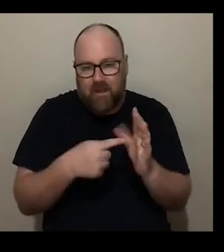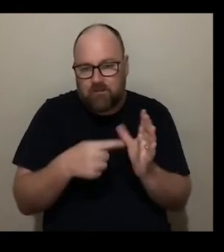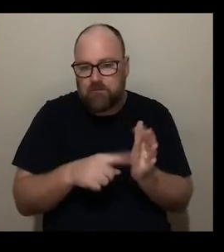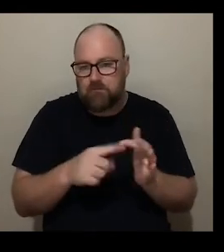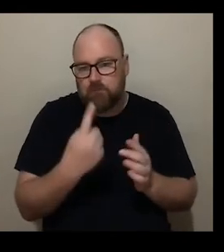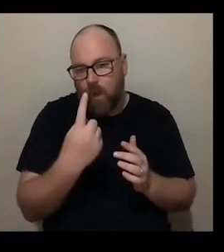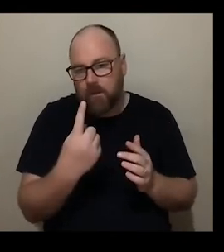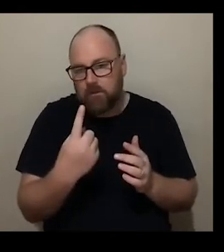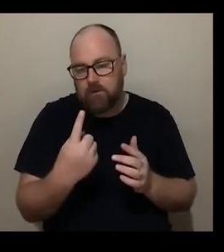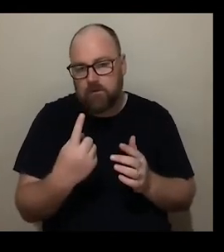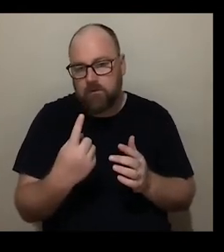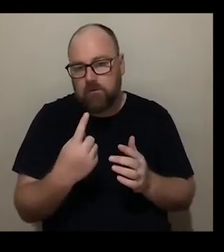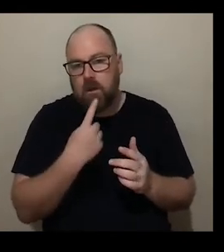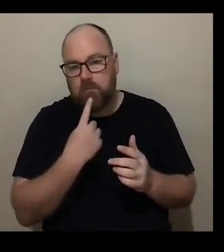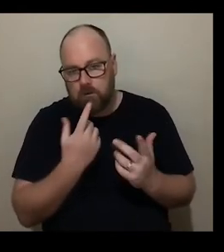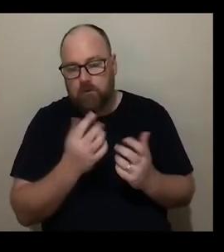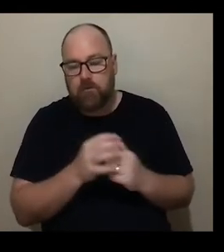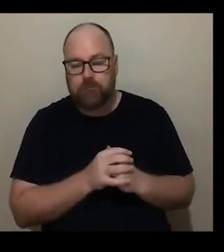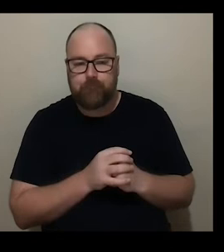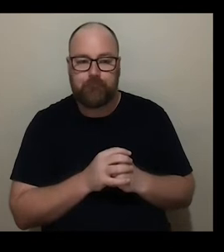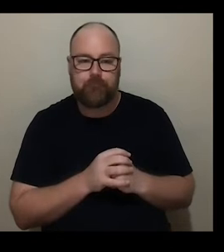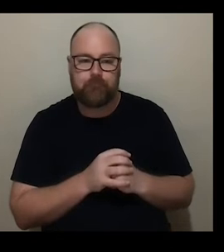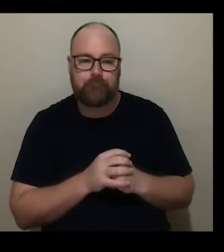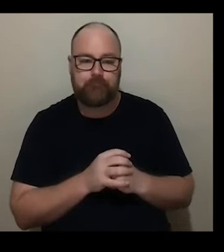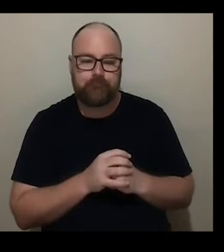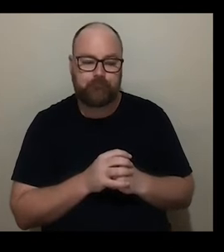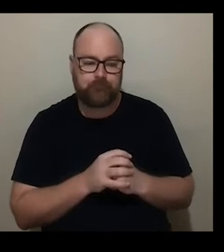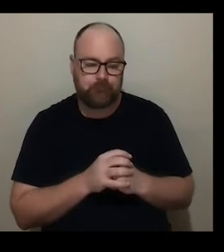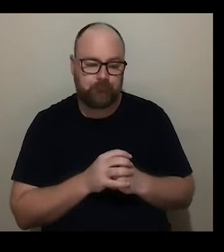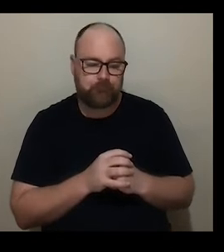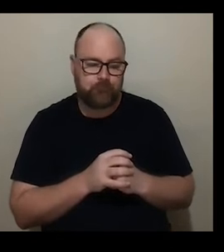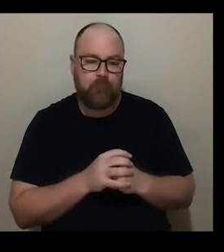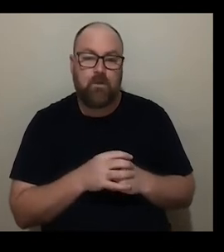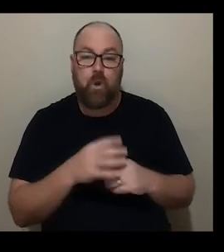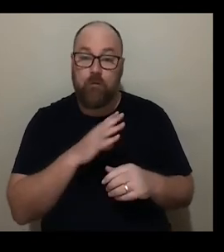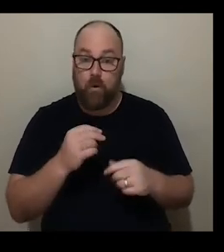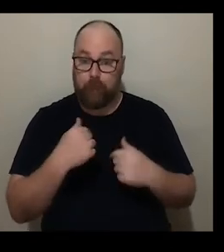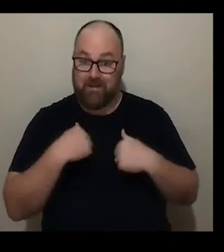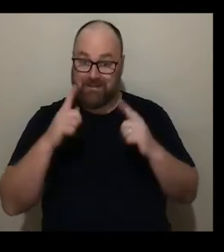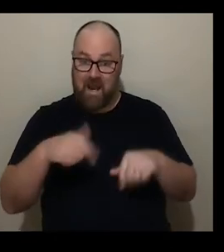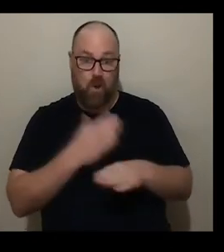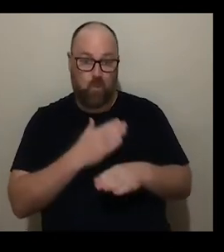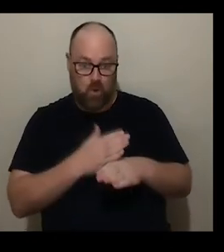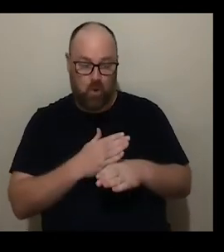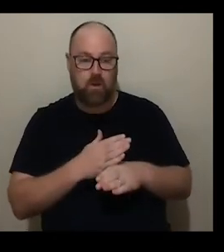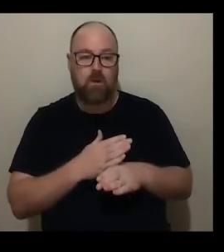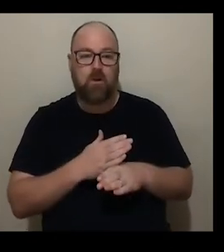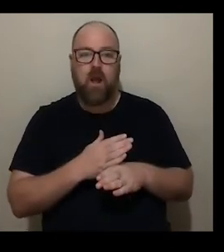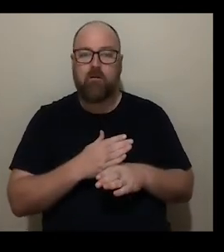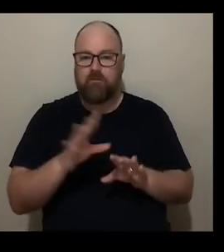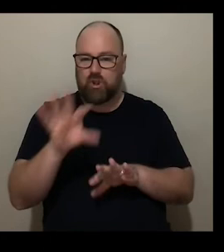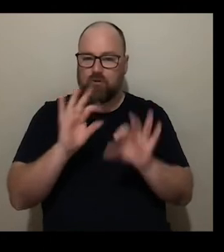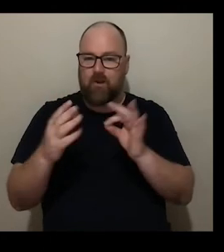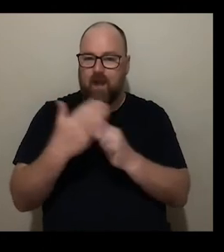but by no means all of what tate shows so um since i took on the role of curator of access projects